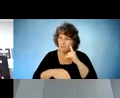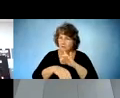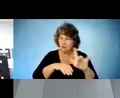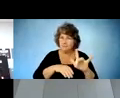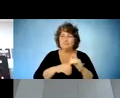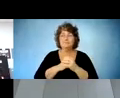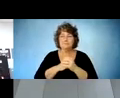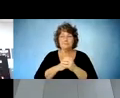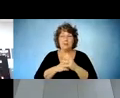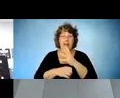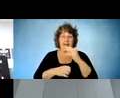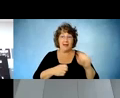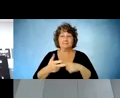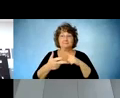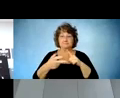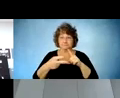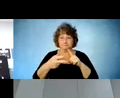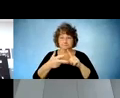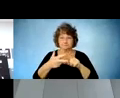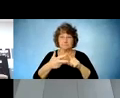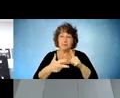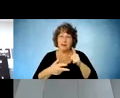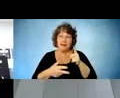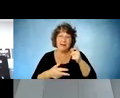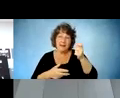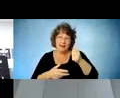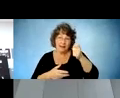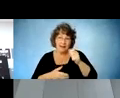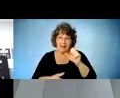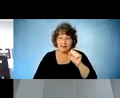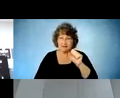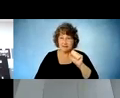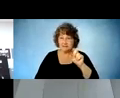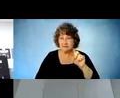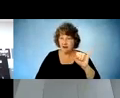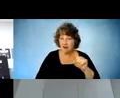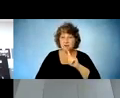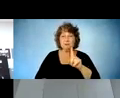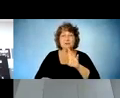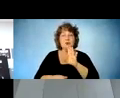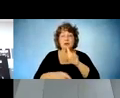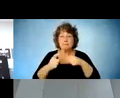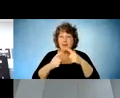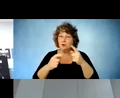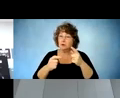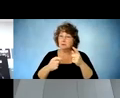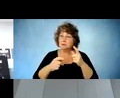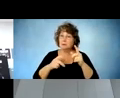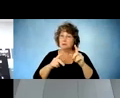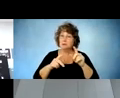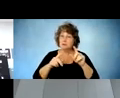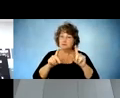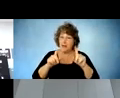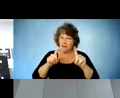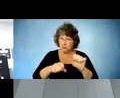so he's a recipient of ssdi we're talking about the trial work period we're talking about extended period of eligibility we're talking about new jersey